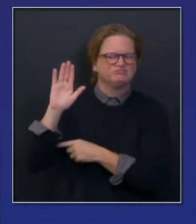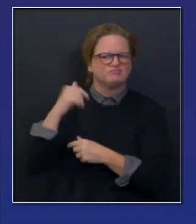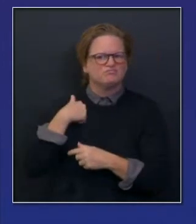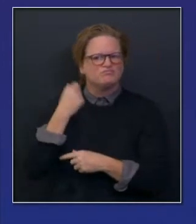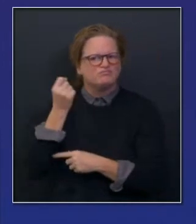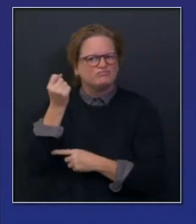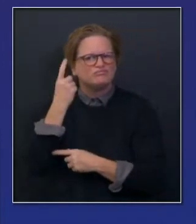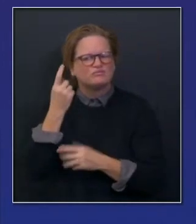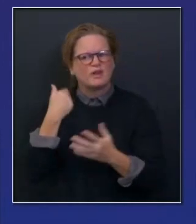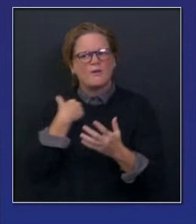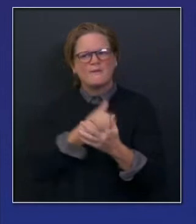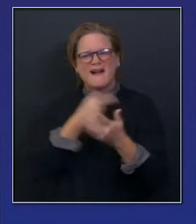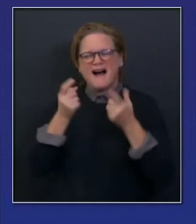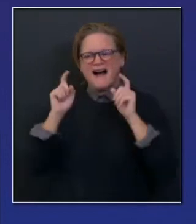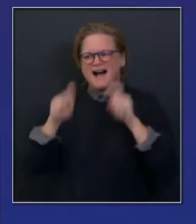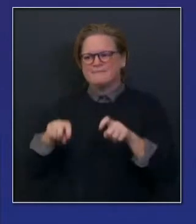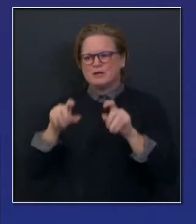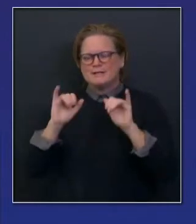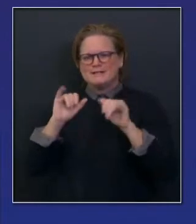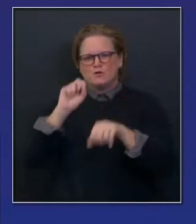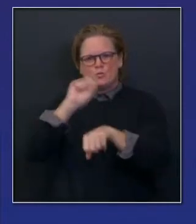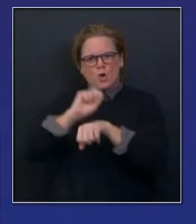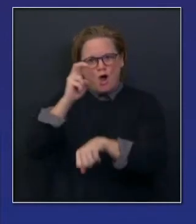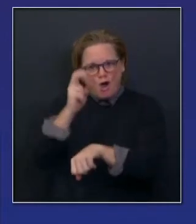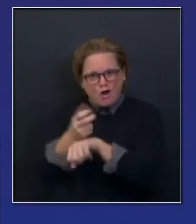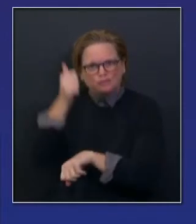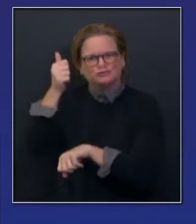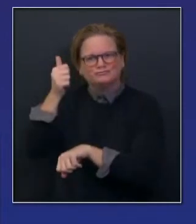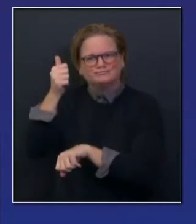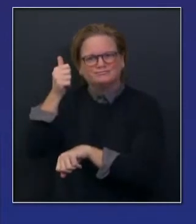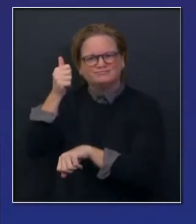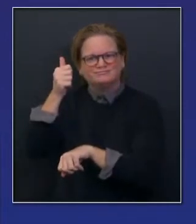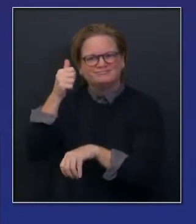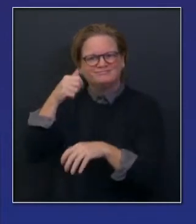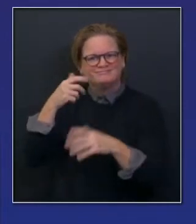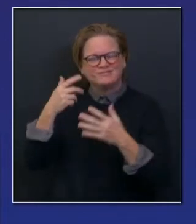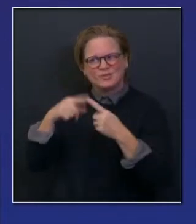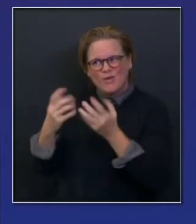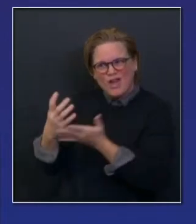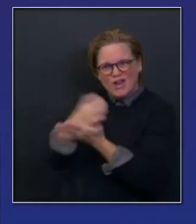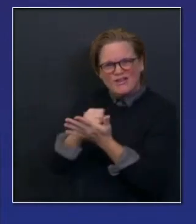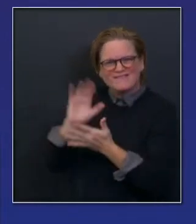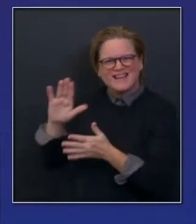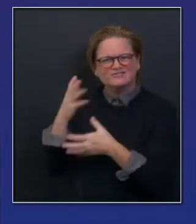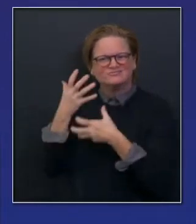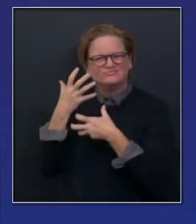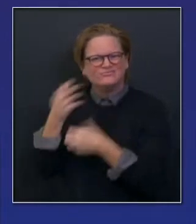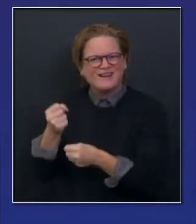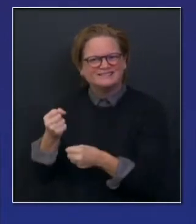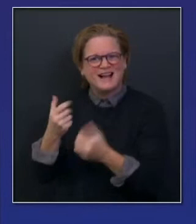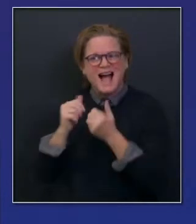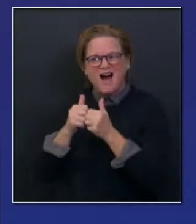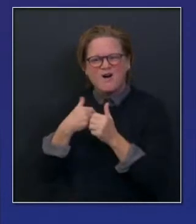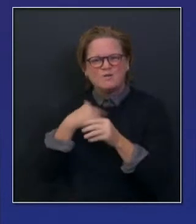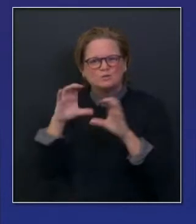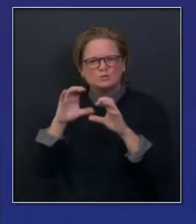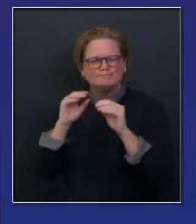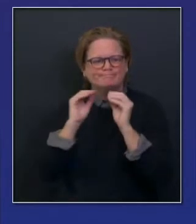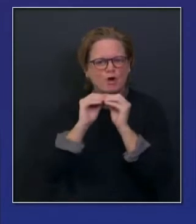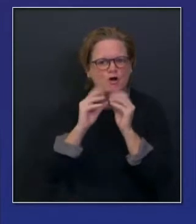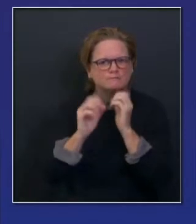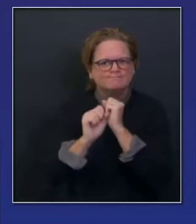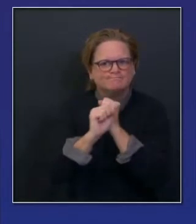that. And so one is just acknowledging it. Thank you. Number two is really building partnerships, and partnerships are